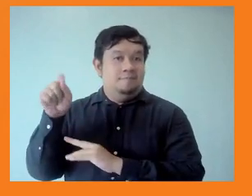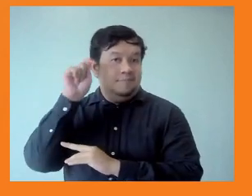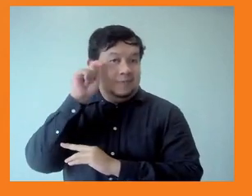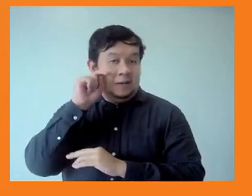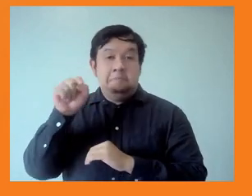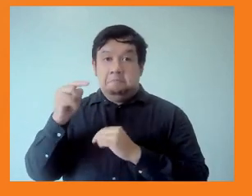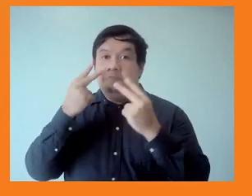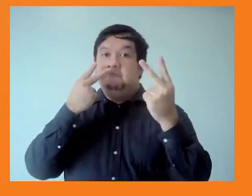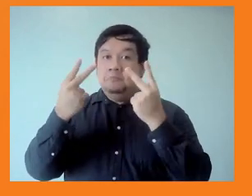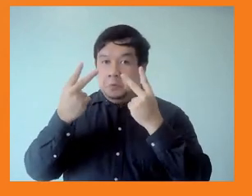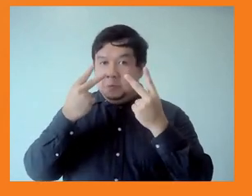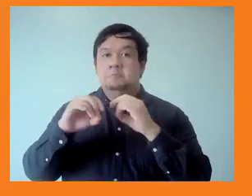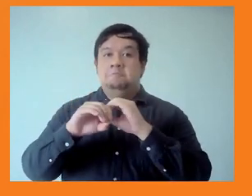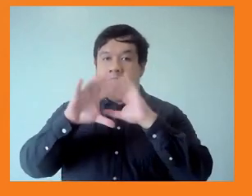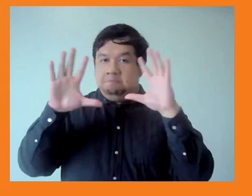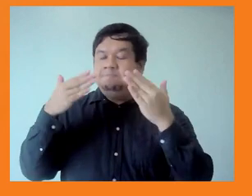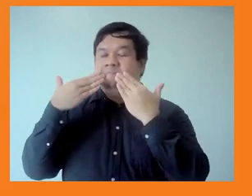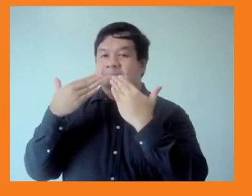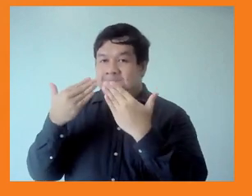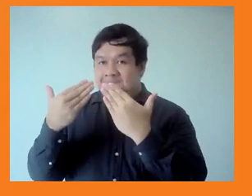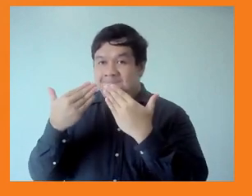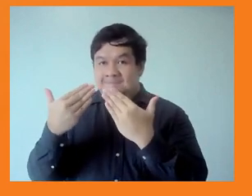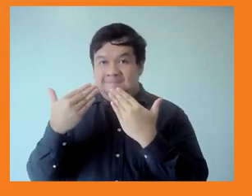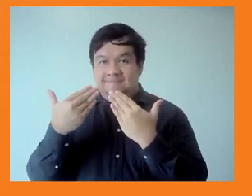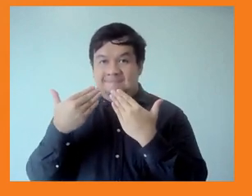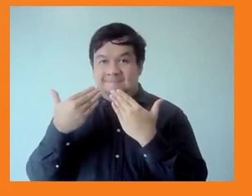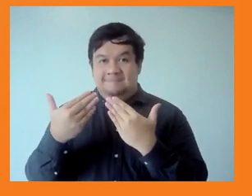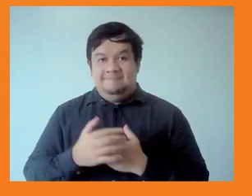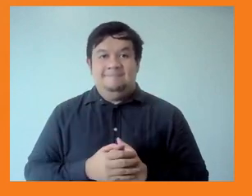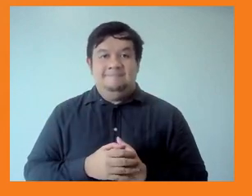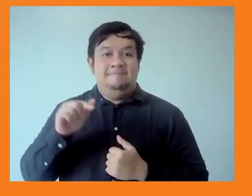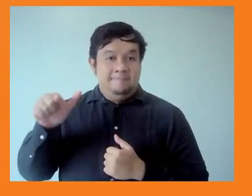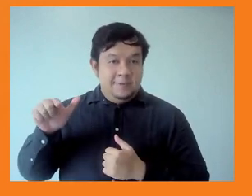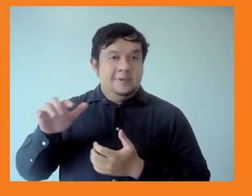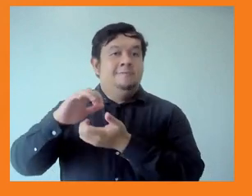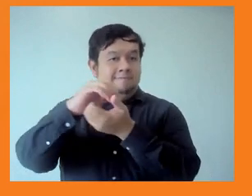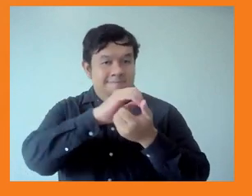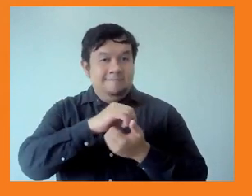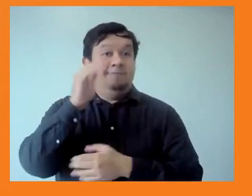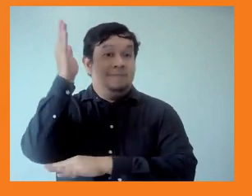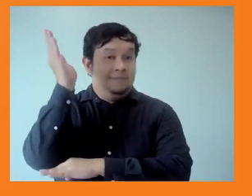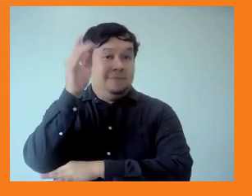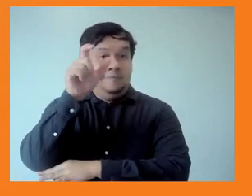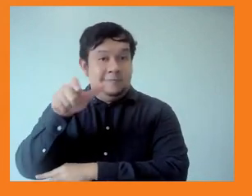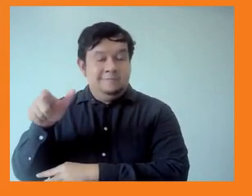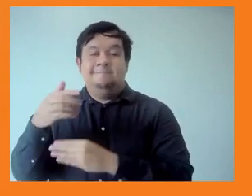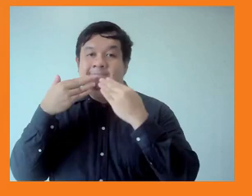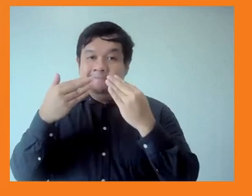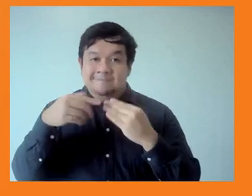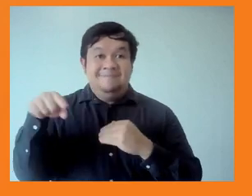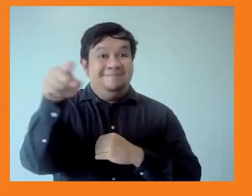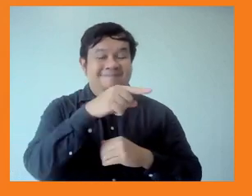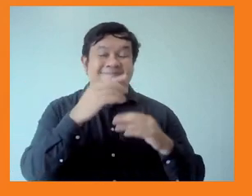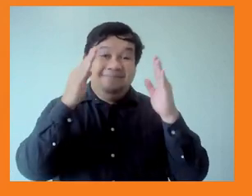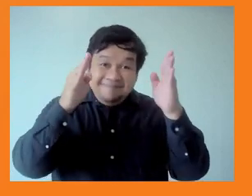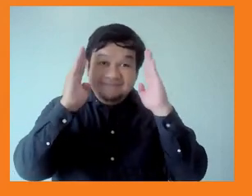you to our panelists for participating with the panel today. And thank you to our participants for really listening in and driving the discussion. Thank you so